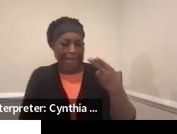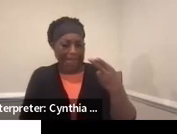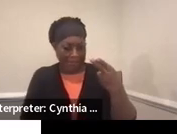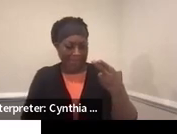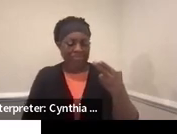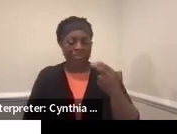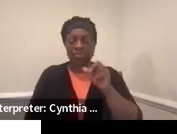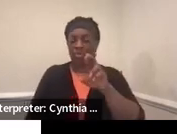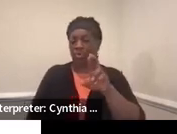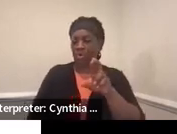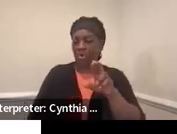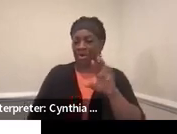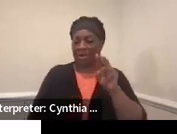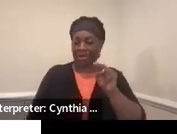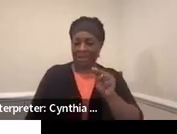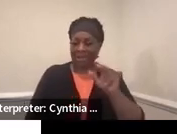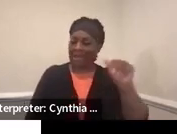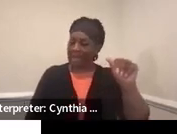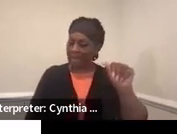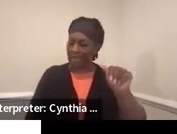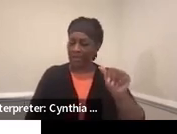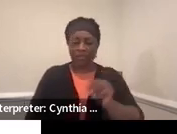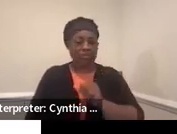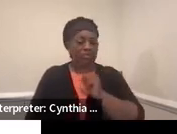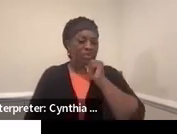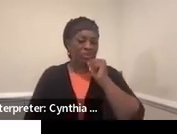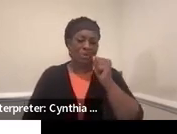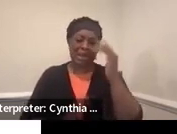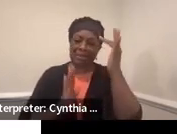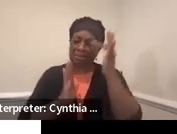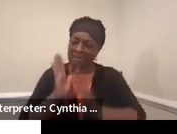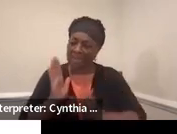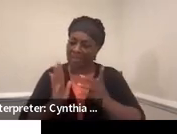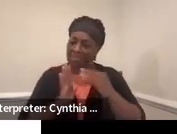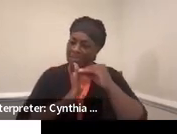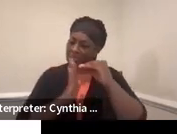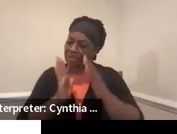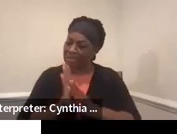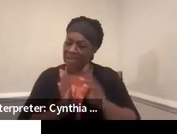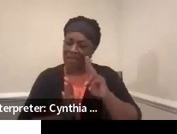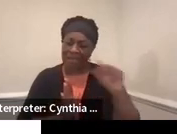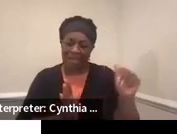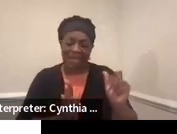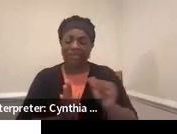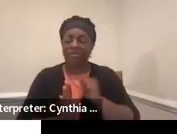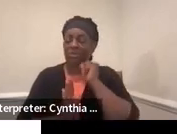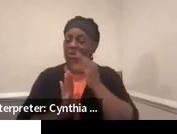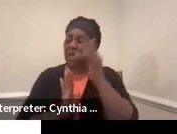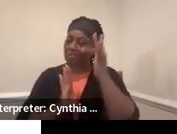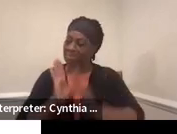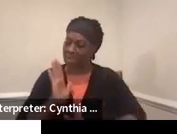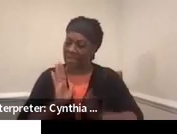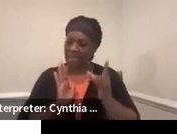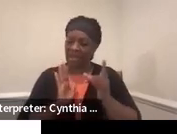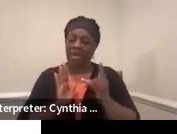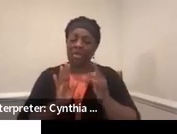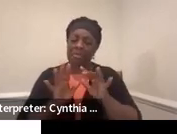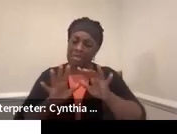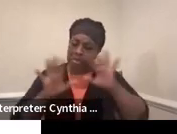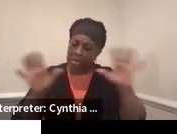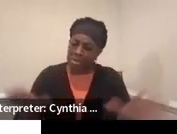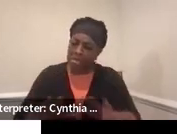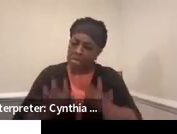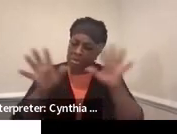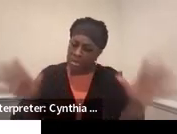Or NA, please don't leave it blank. Please, I beg of you, don't leave it blank because you put so much work